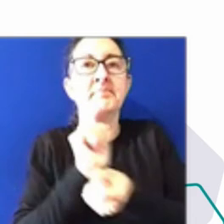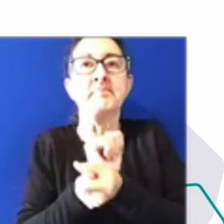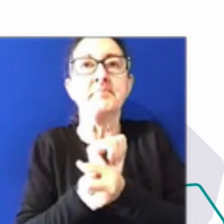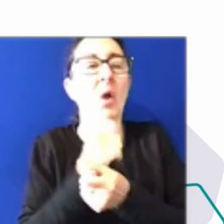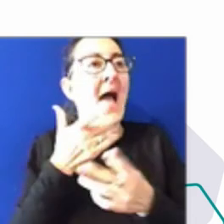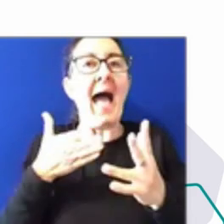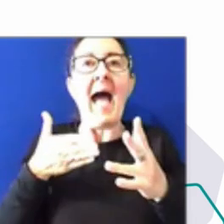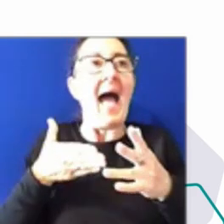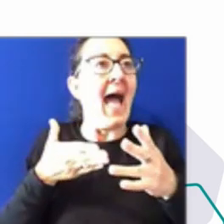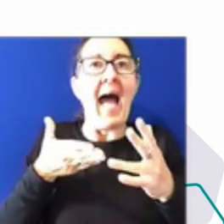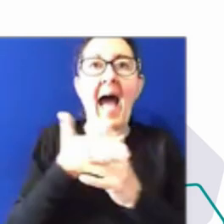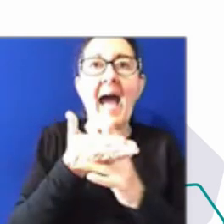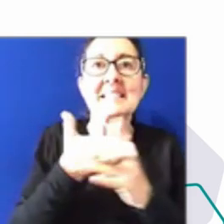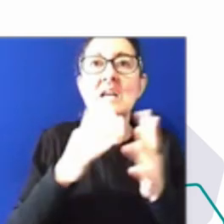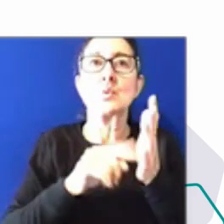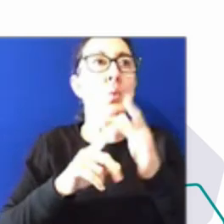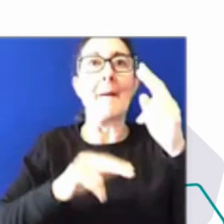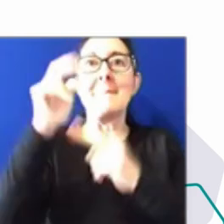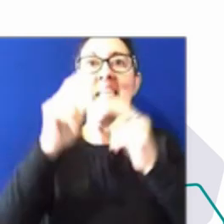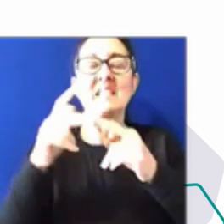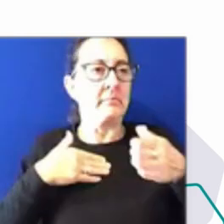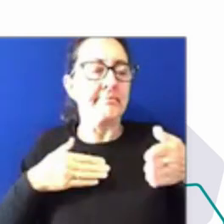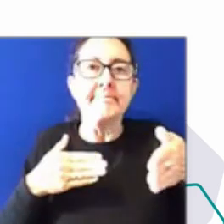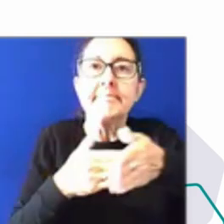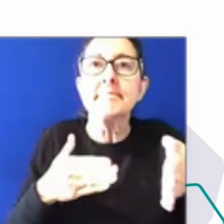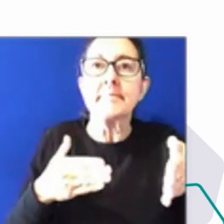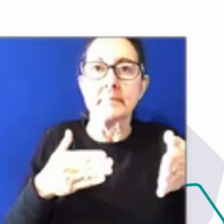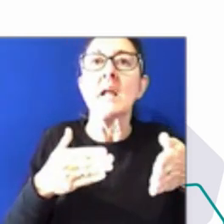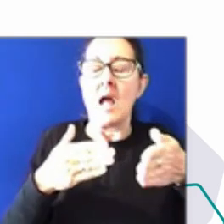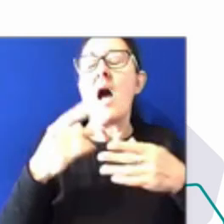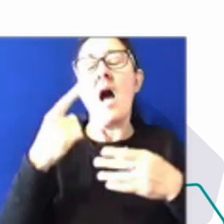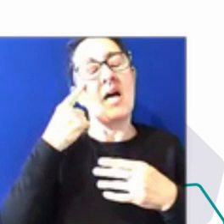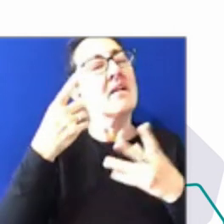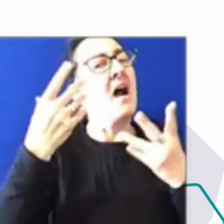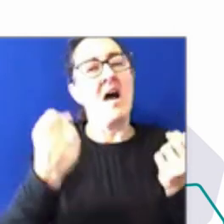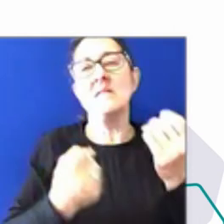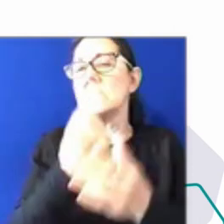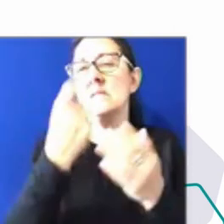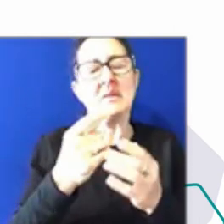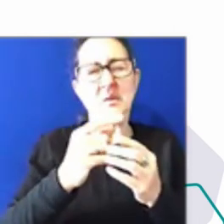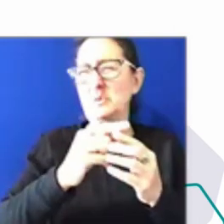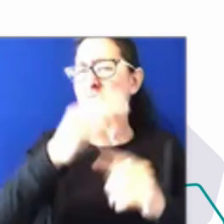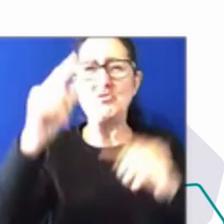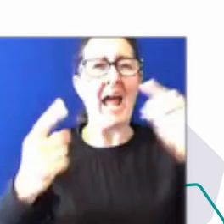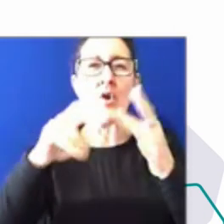going to embrace those people, because there are gold mines out there that could bring a wealth of experience and knowledge to us.